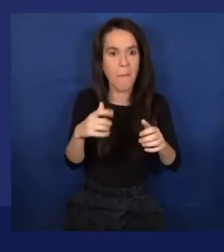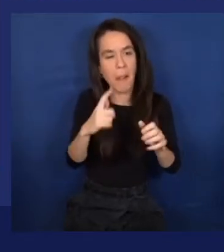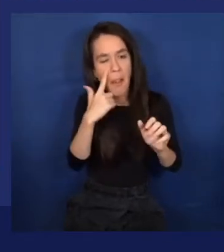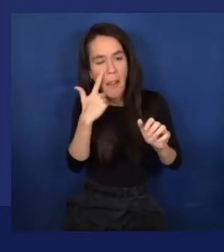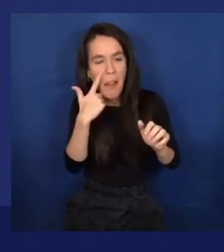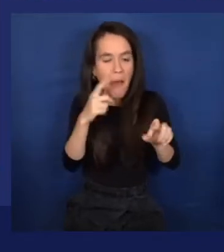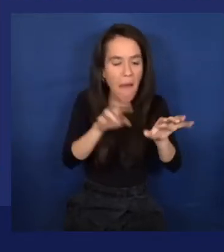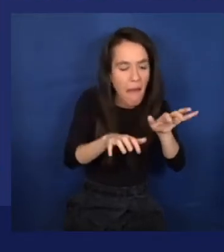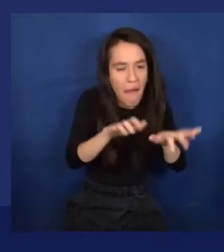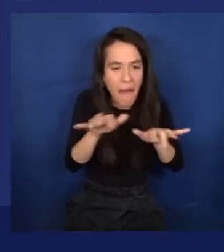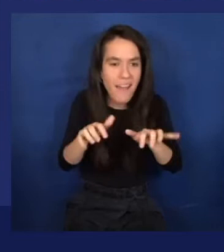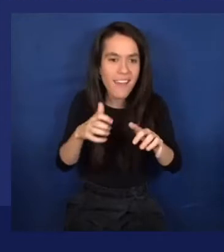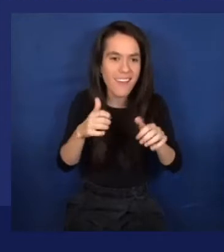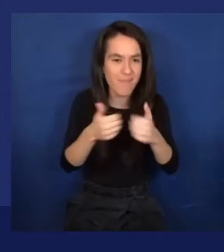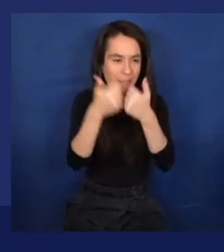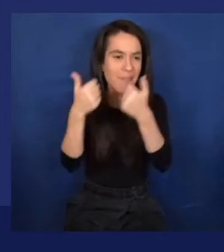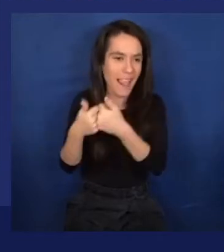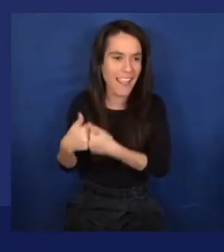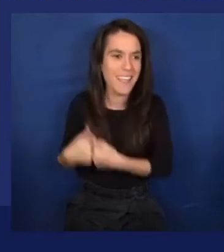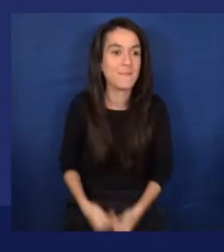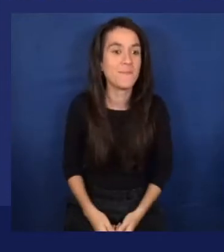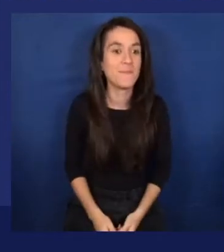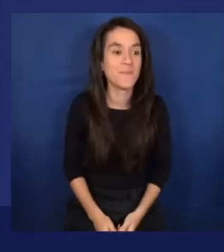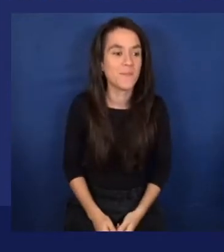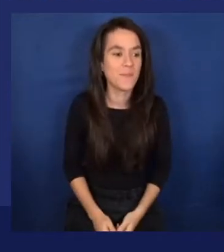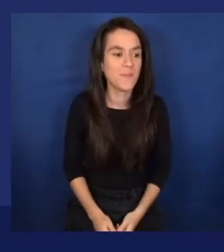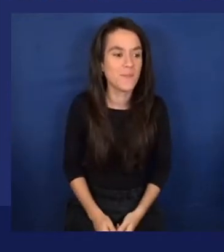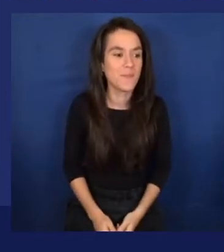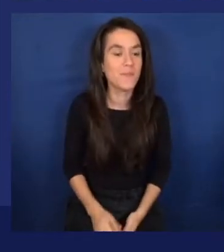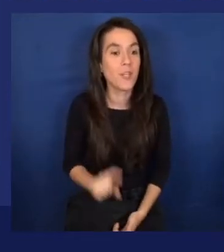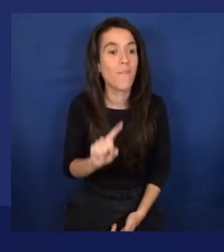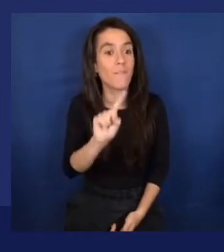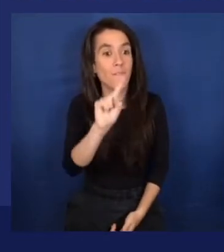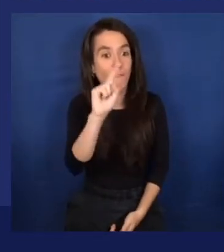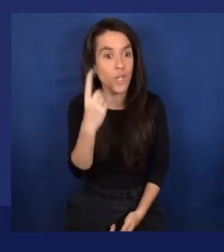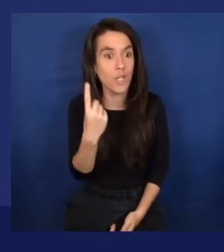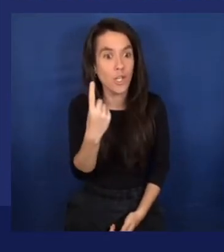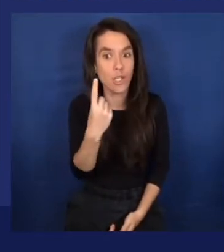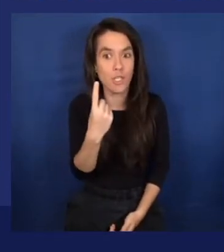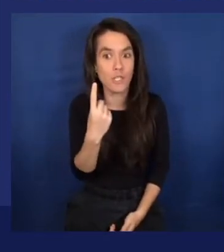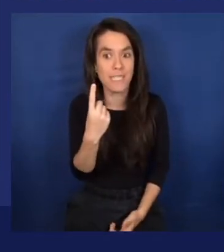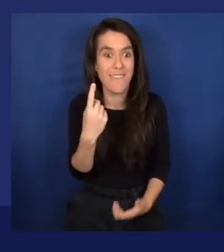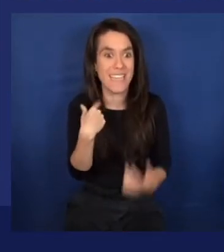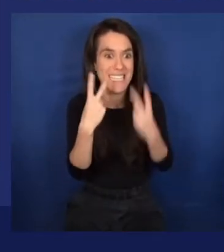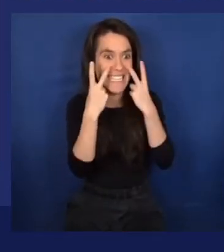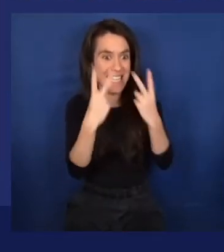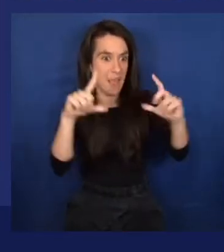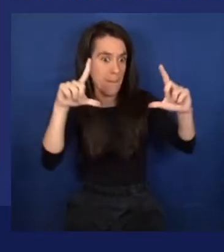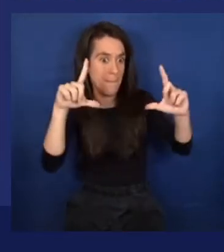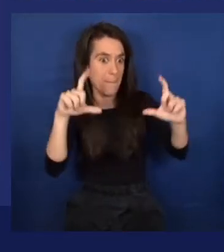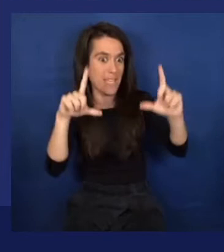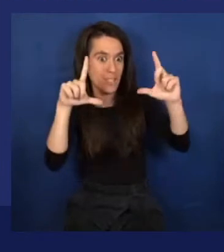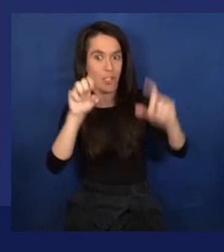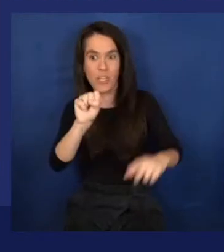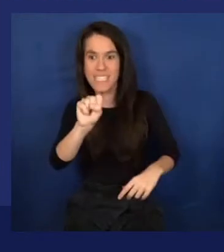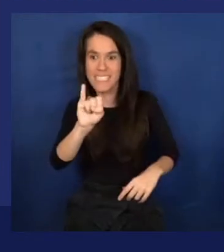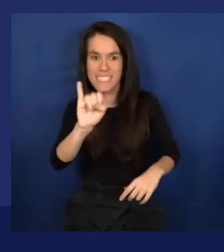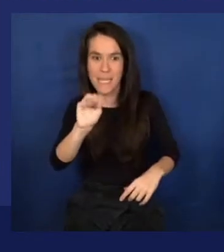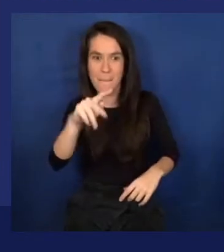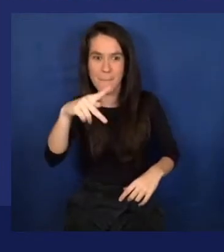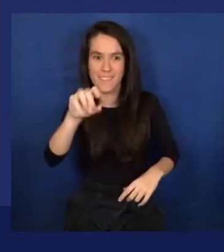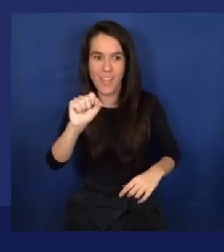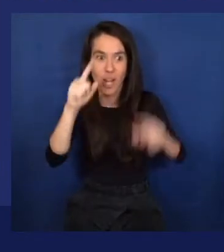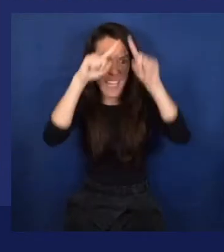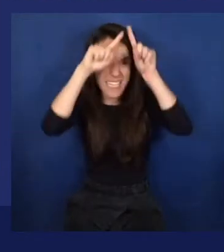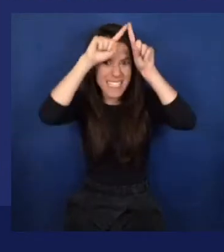So let's just start with signing in. So my main problem is if I see an image from the Simpsons, I don't know who's who, right? So